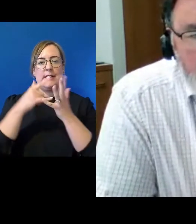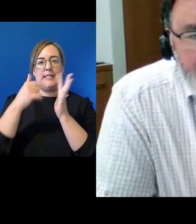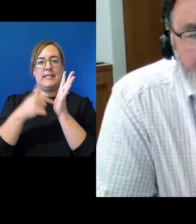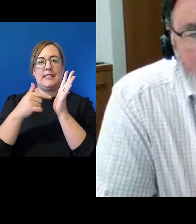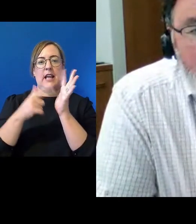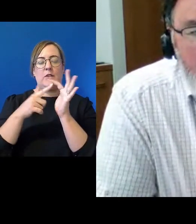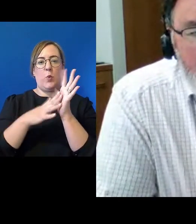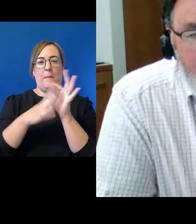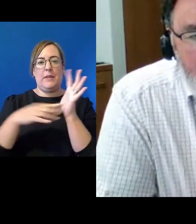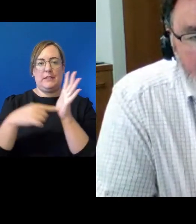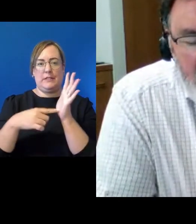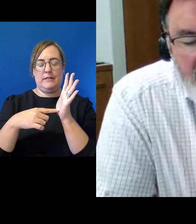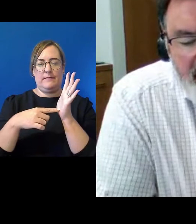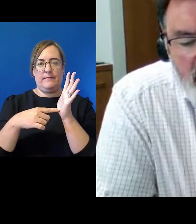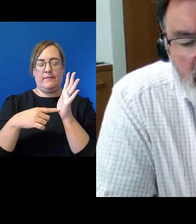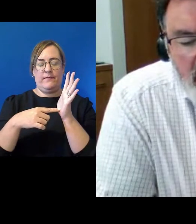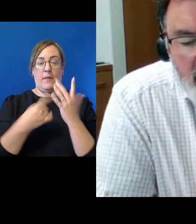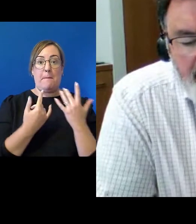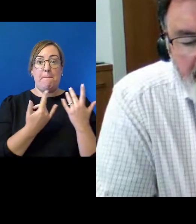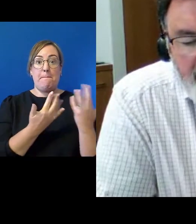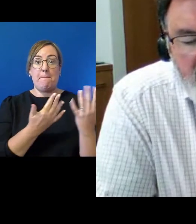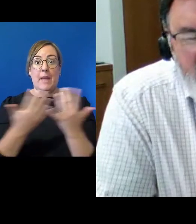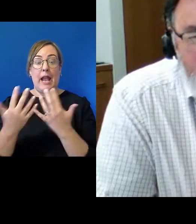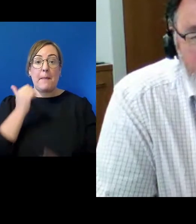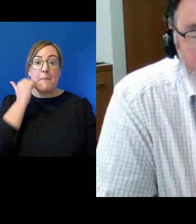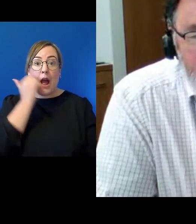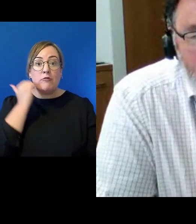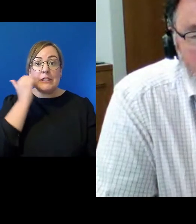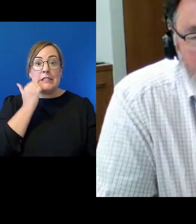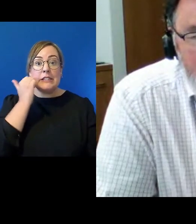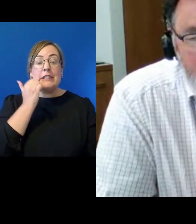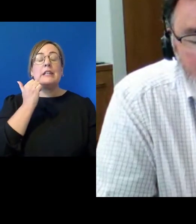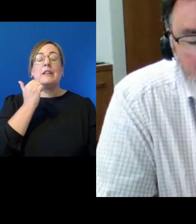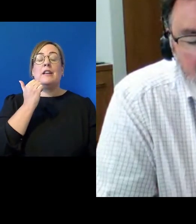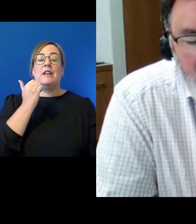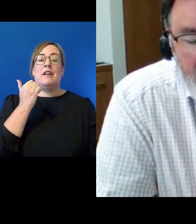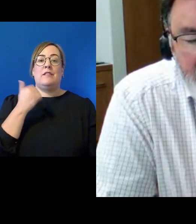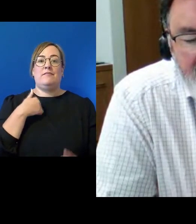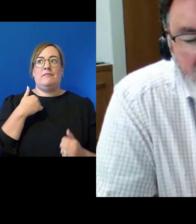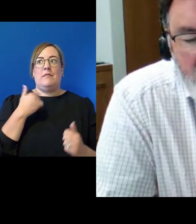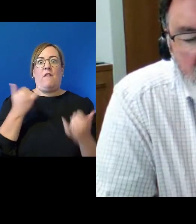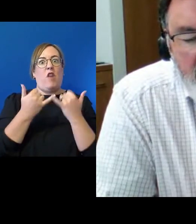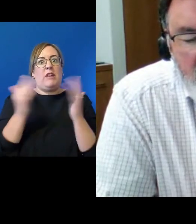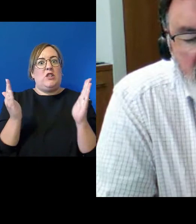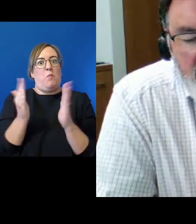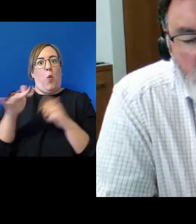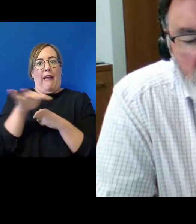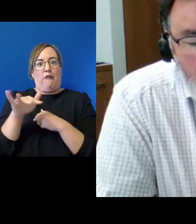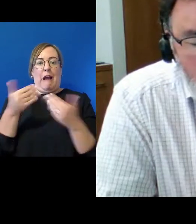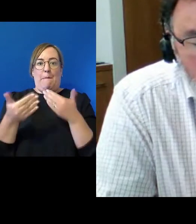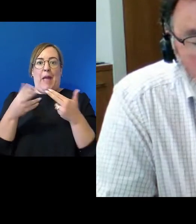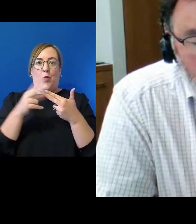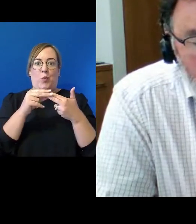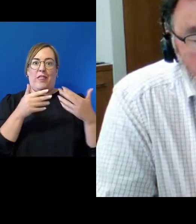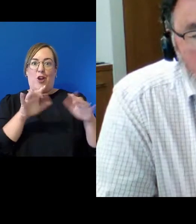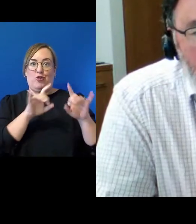And a large number of Maori, of course, in a relatively small space compared with Australia. But most importantly,